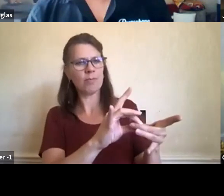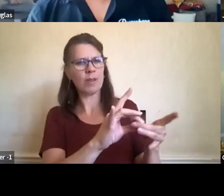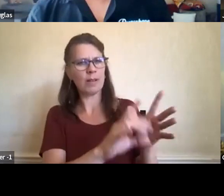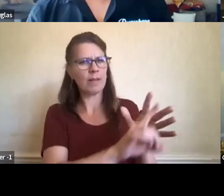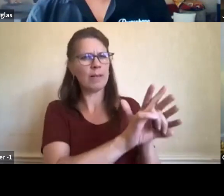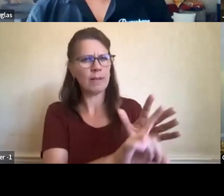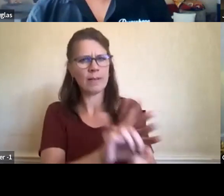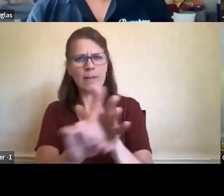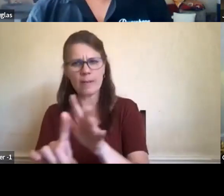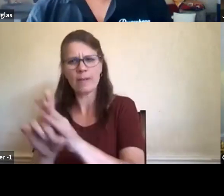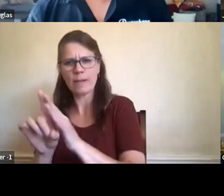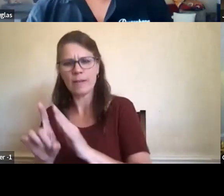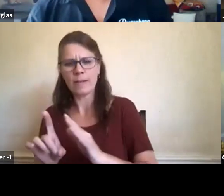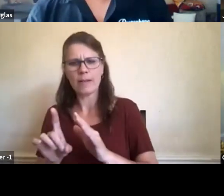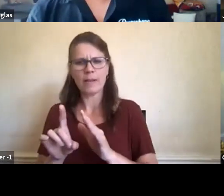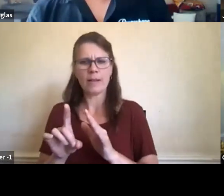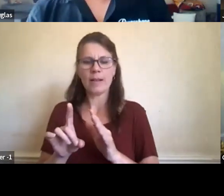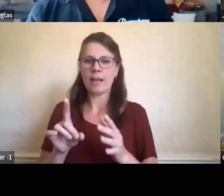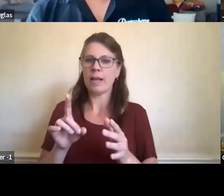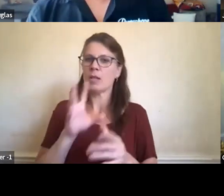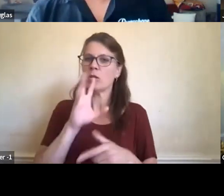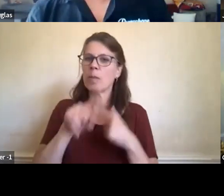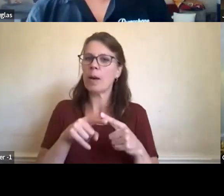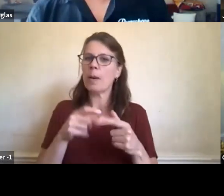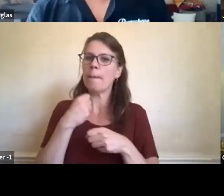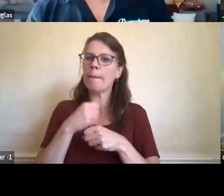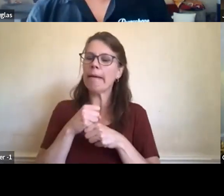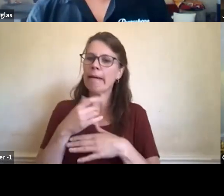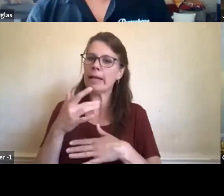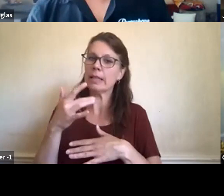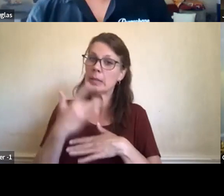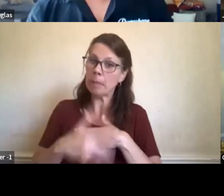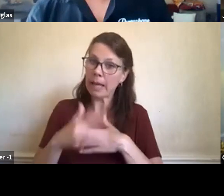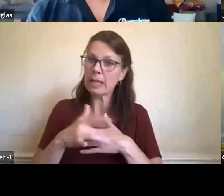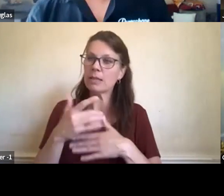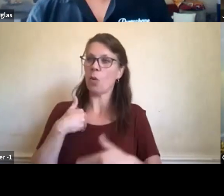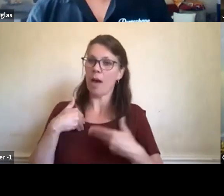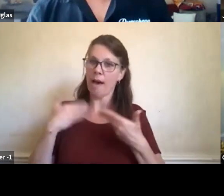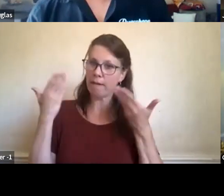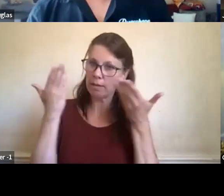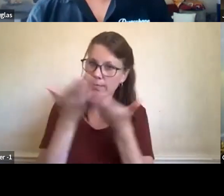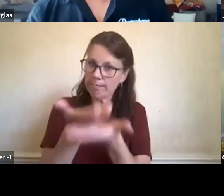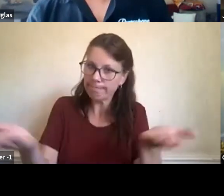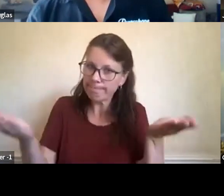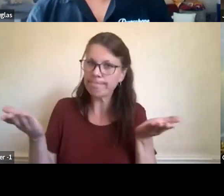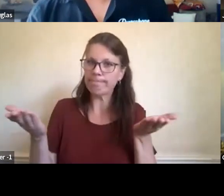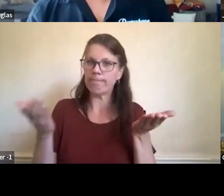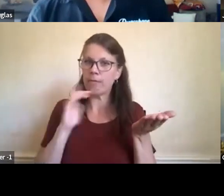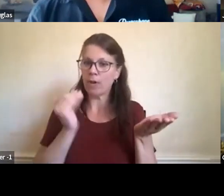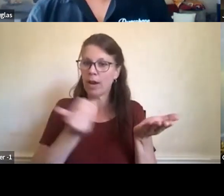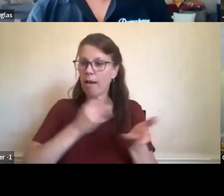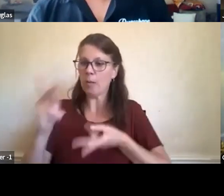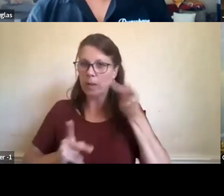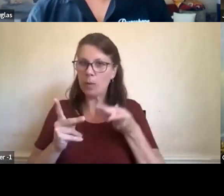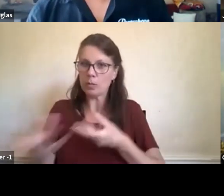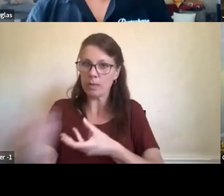creating a space for the inclusion of our people. And, you know, it's true, you know, we're, we have a pretty horrific history.